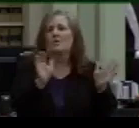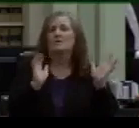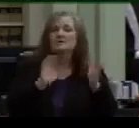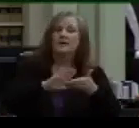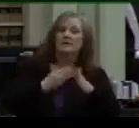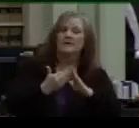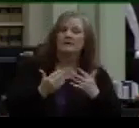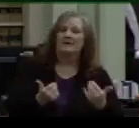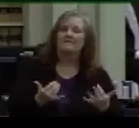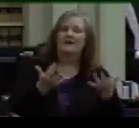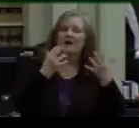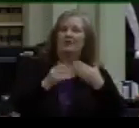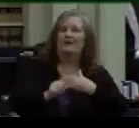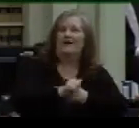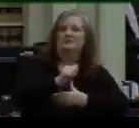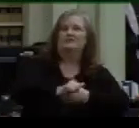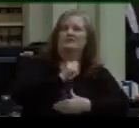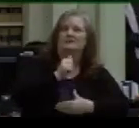fire hazards.